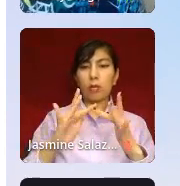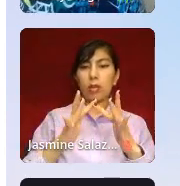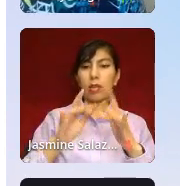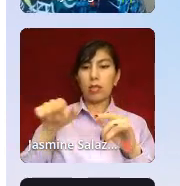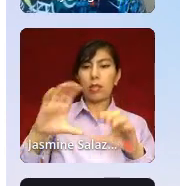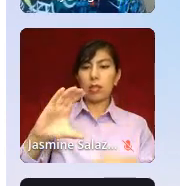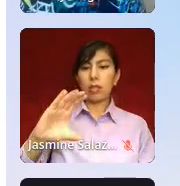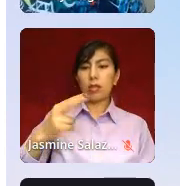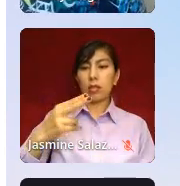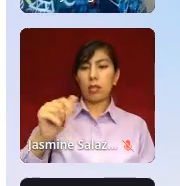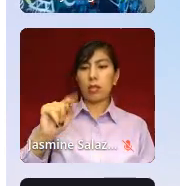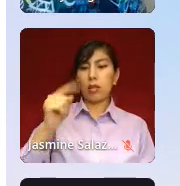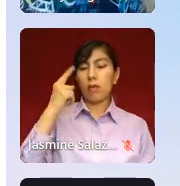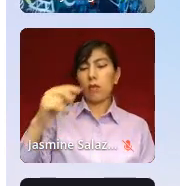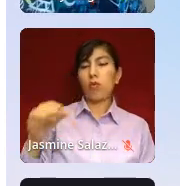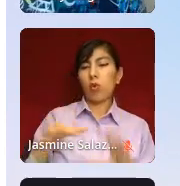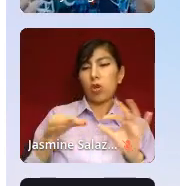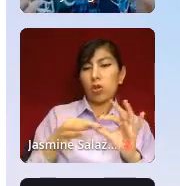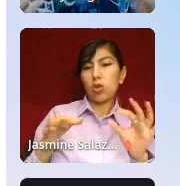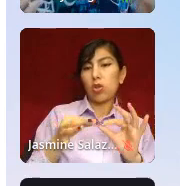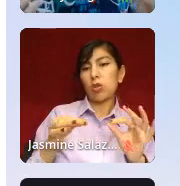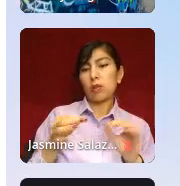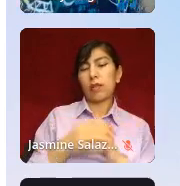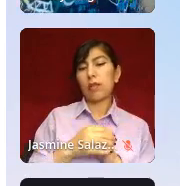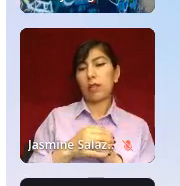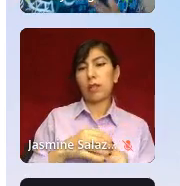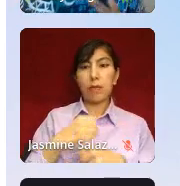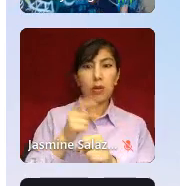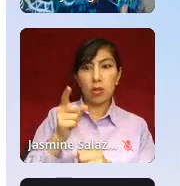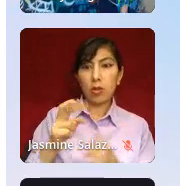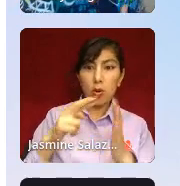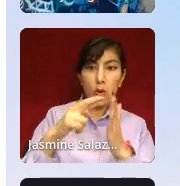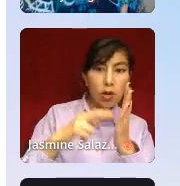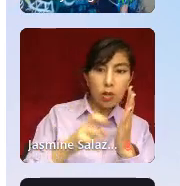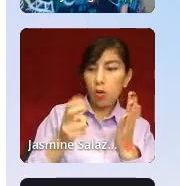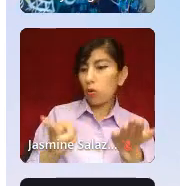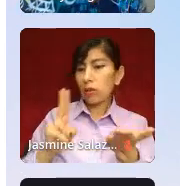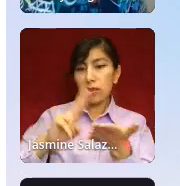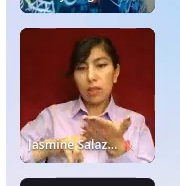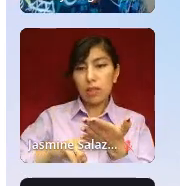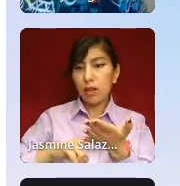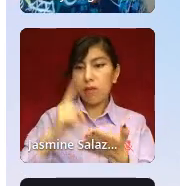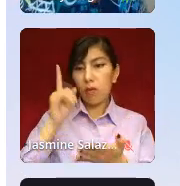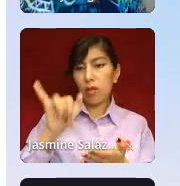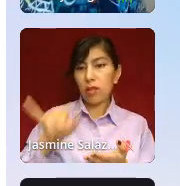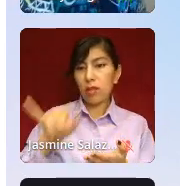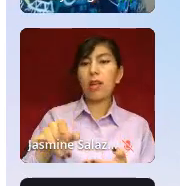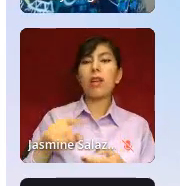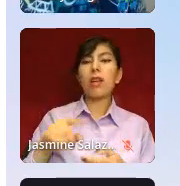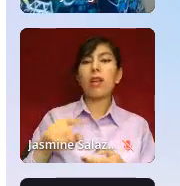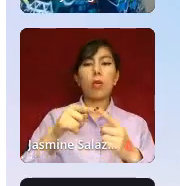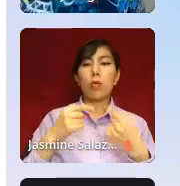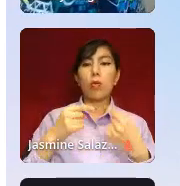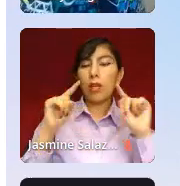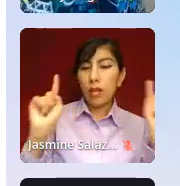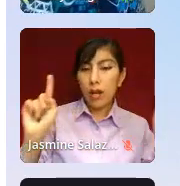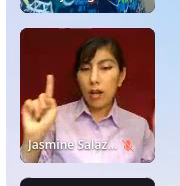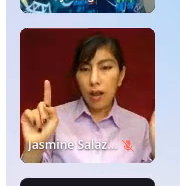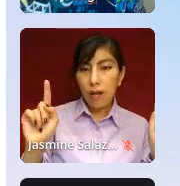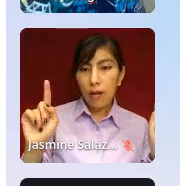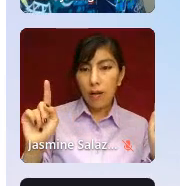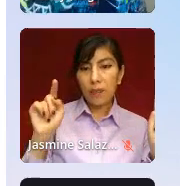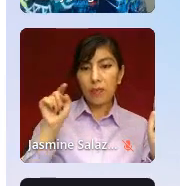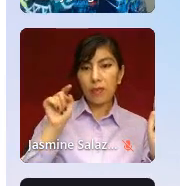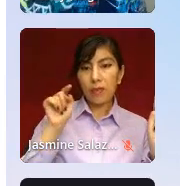newsletter. Make sure you register or sign up for our newsletter. When we announce this kind of second